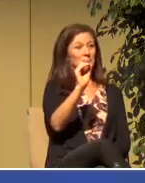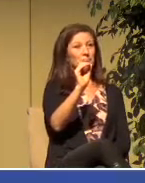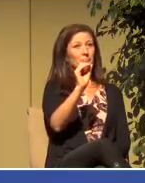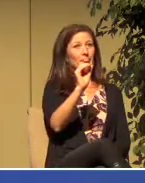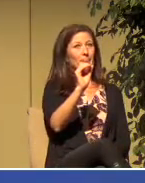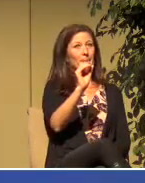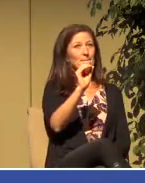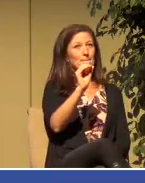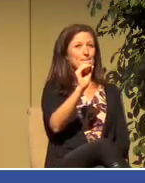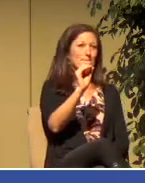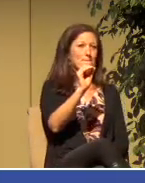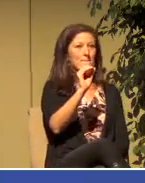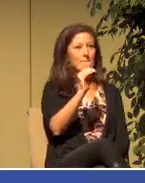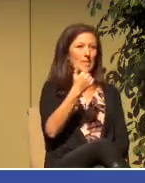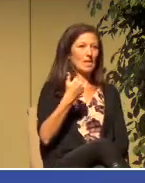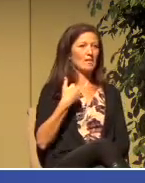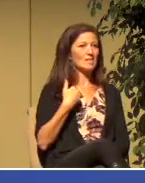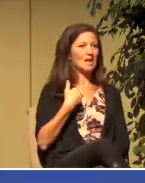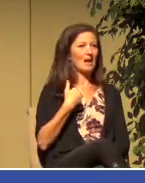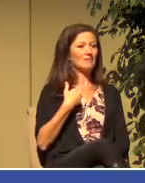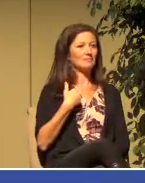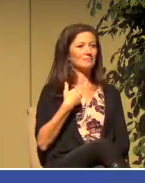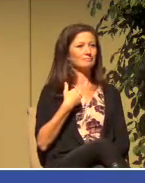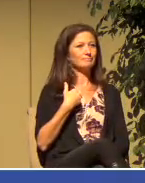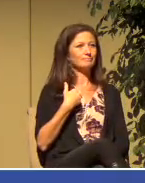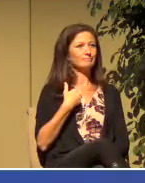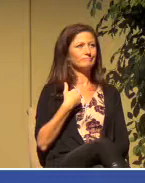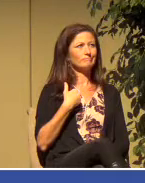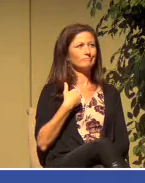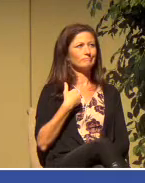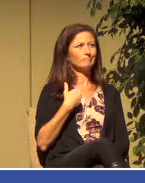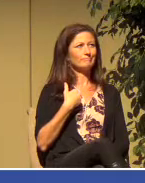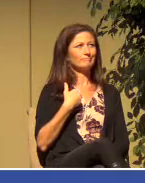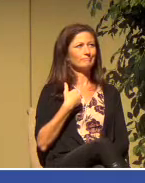have perpetuated this false view of God.